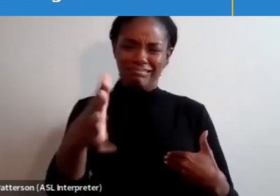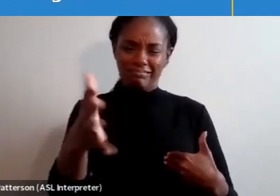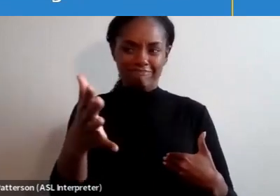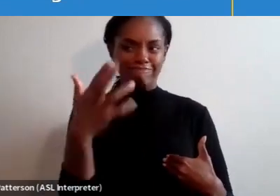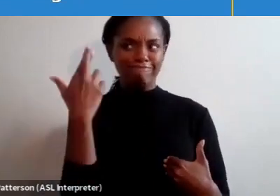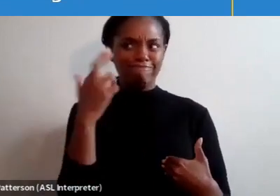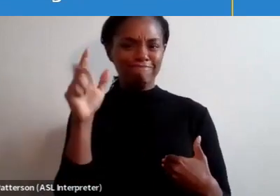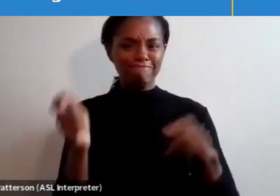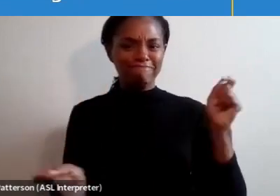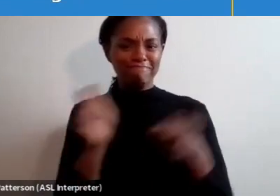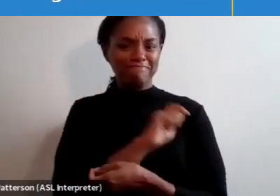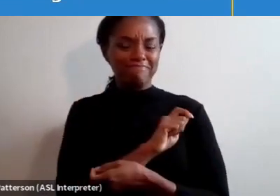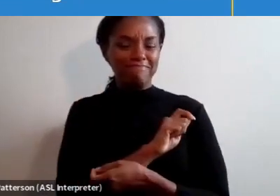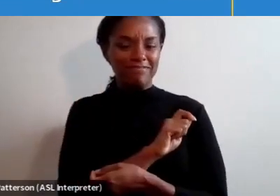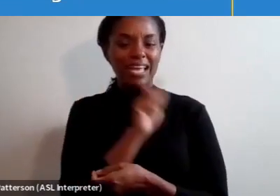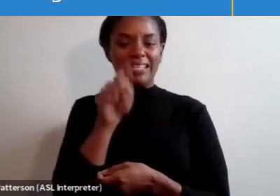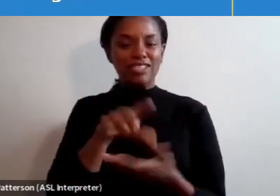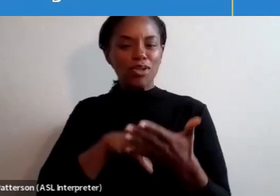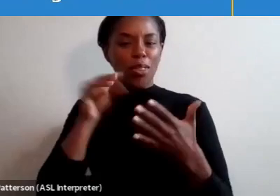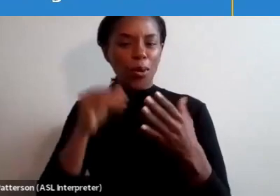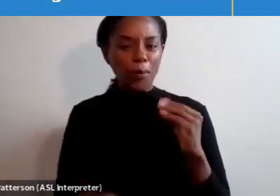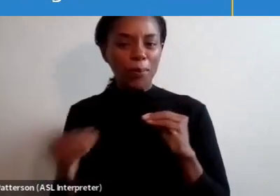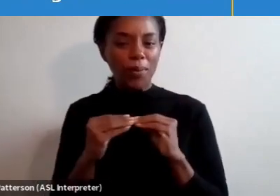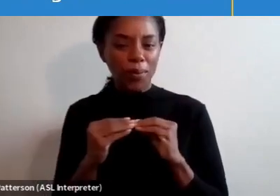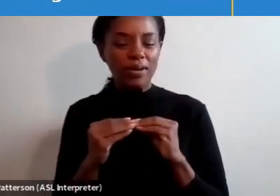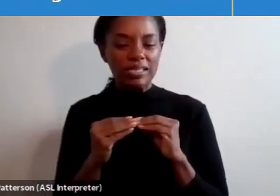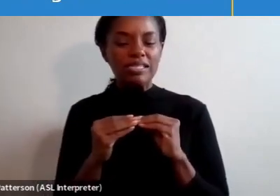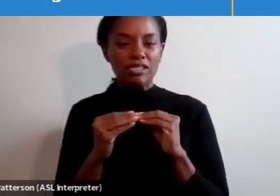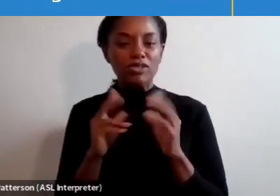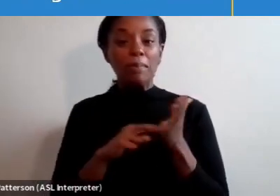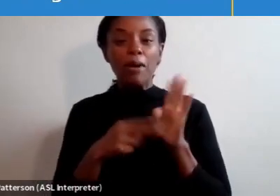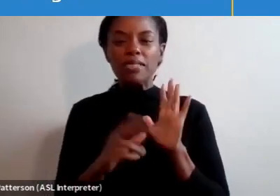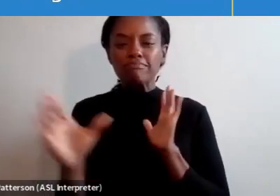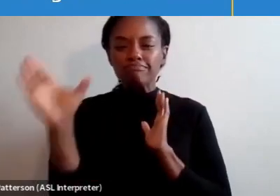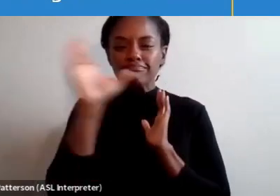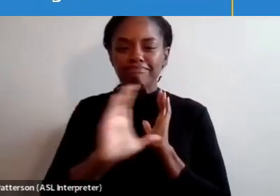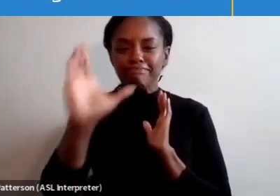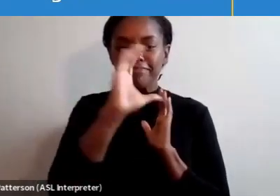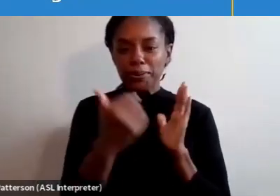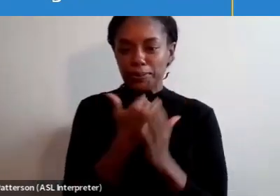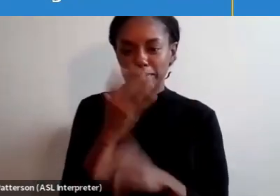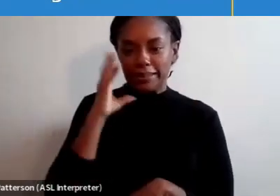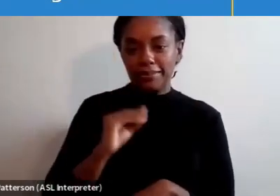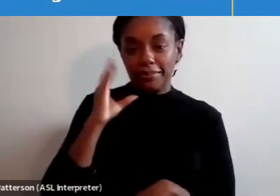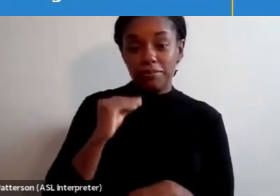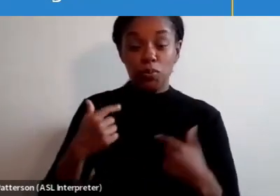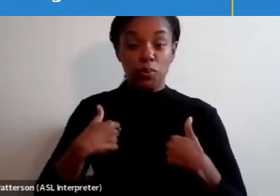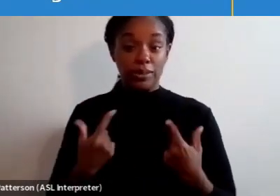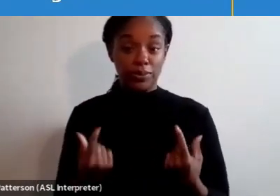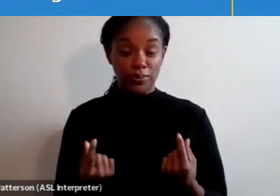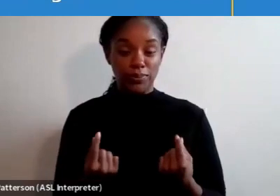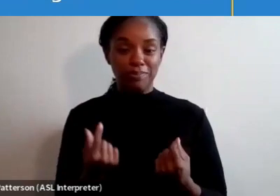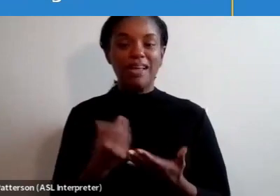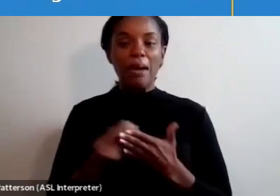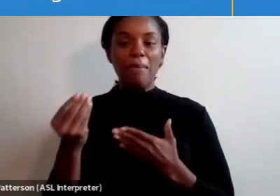change. I needed to branch out to deliberately seek out new experiences. So I bought a car, and